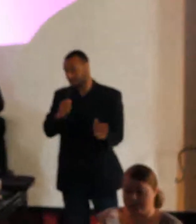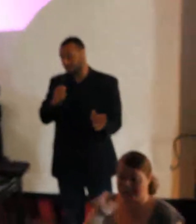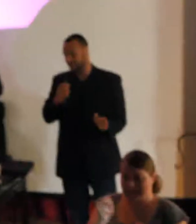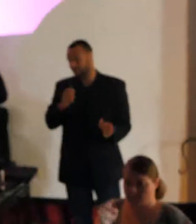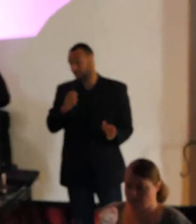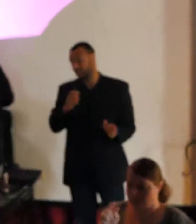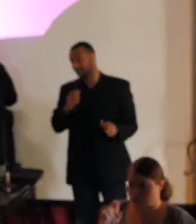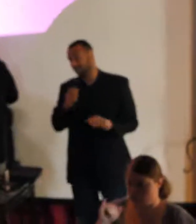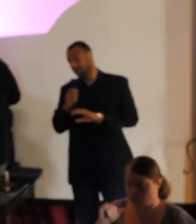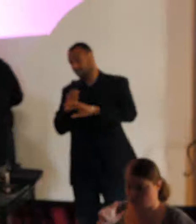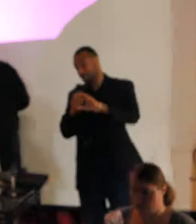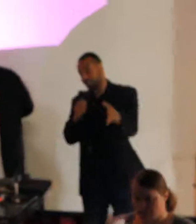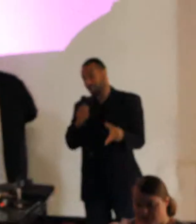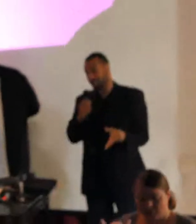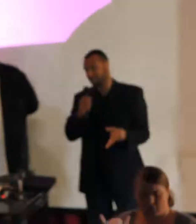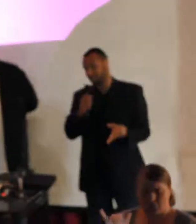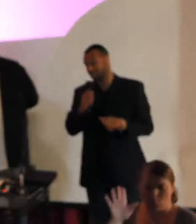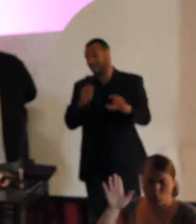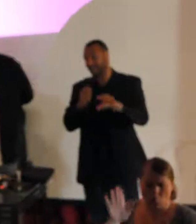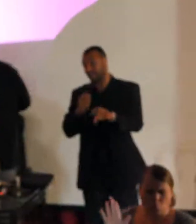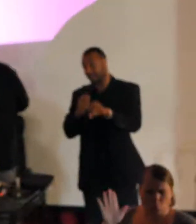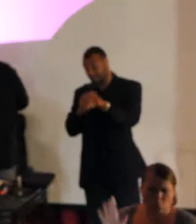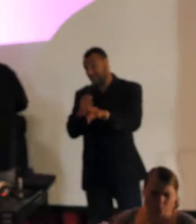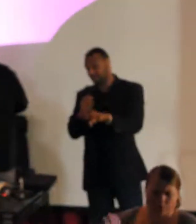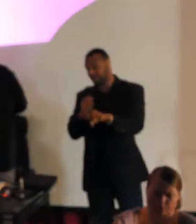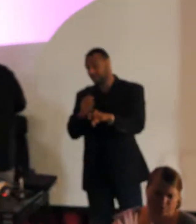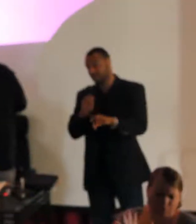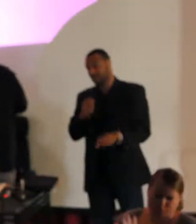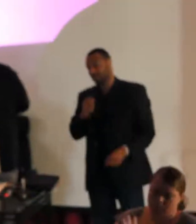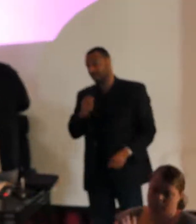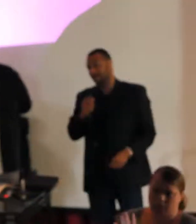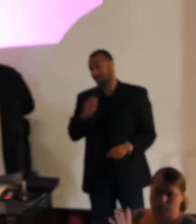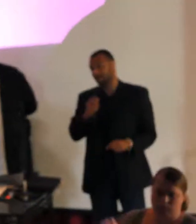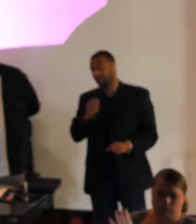incredible series, a body of work itself.